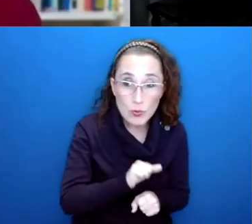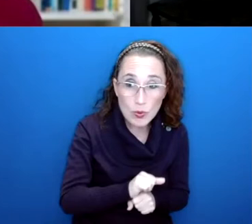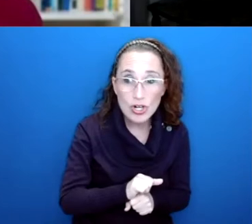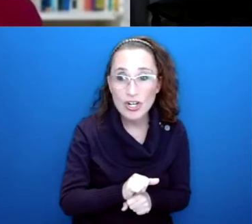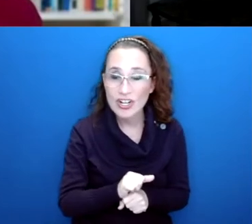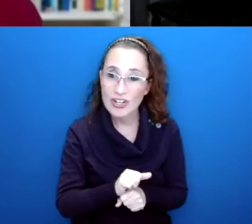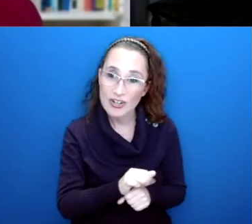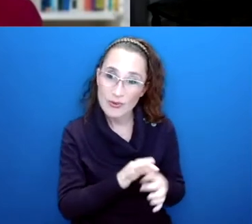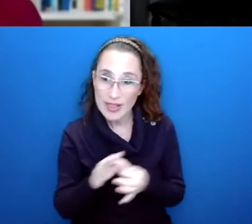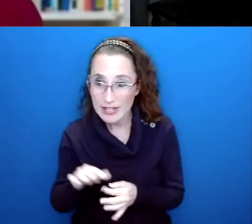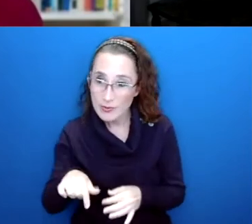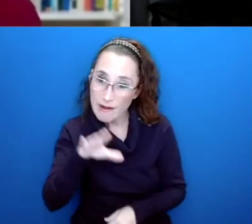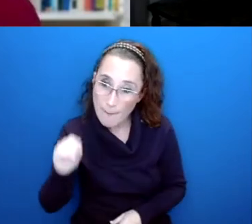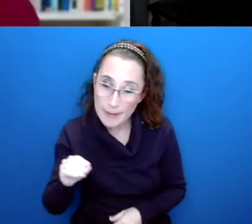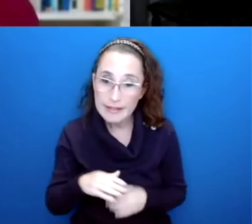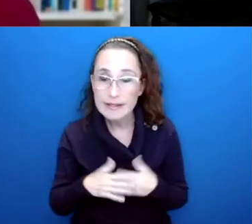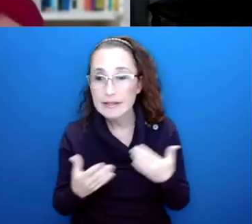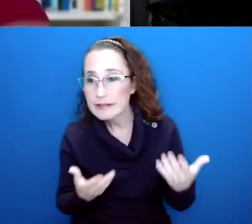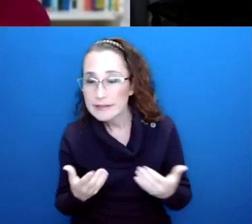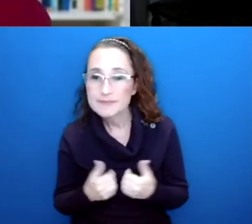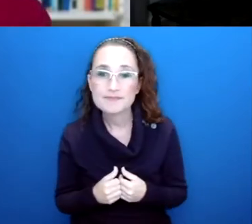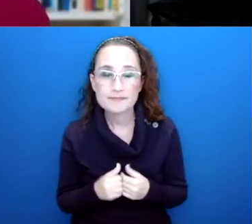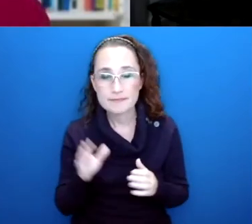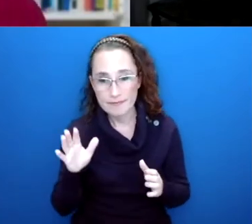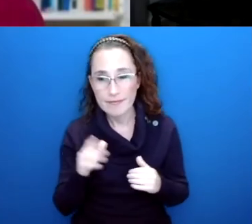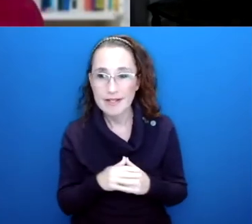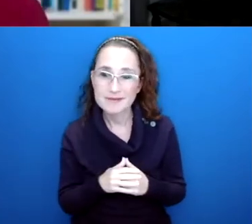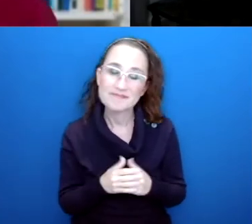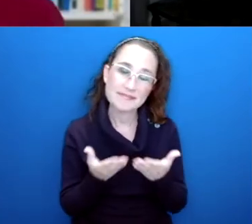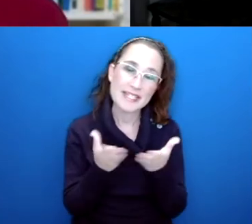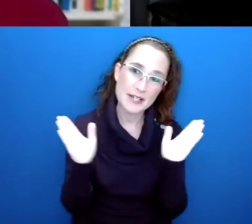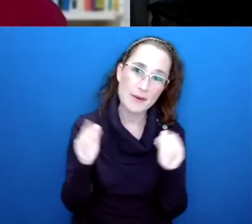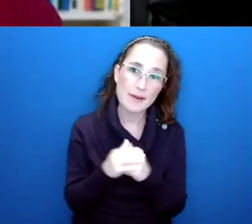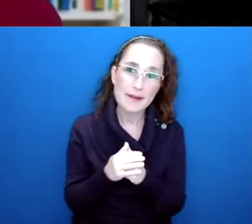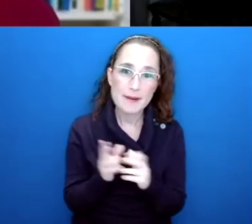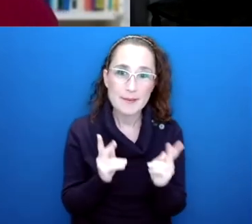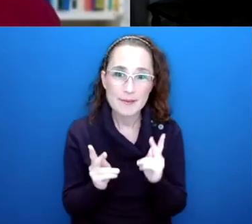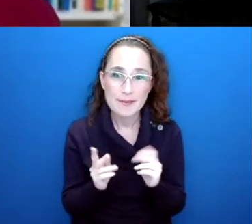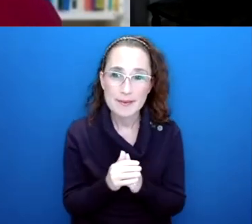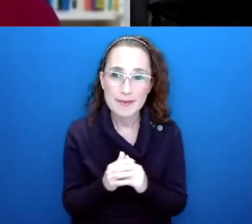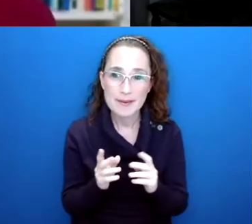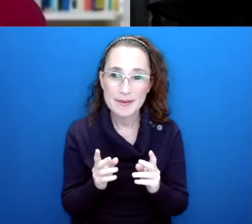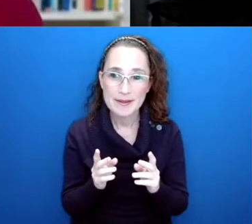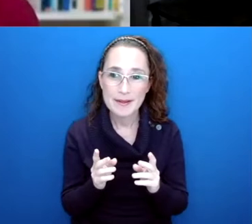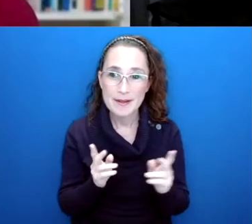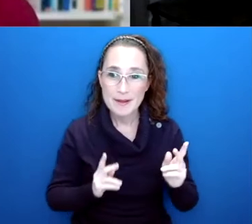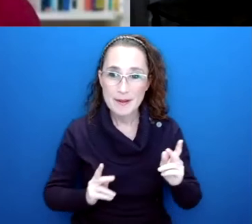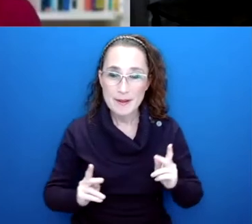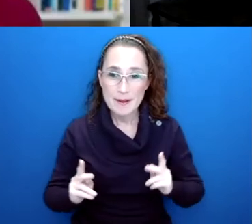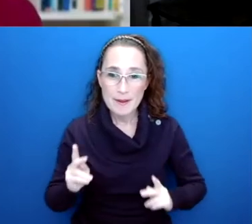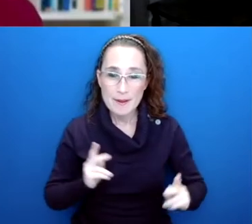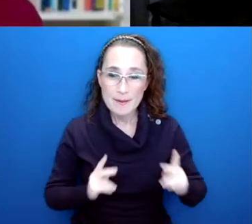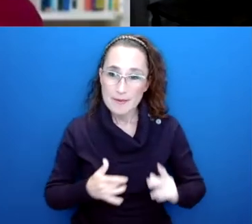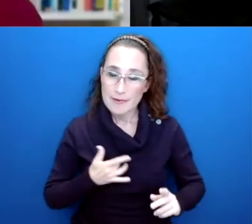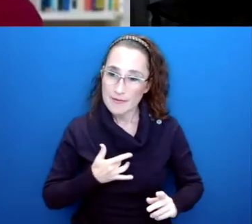And one of the well, well, in general, people say, you know, they express a lot of positivity